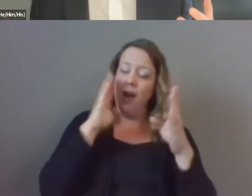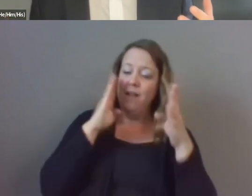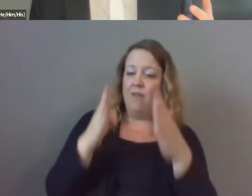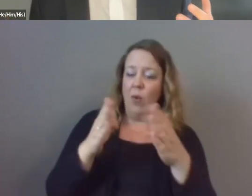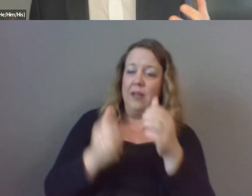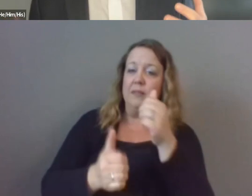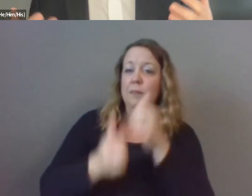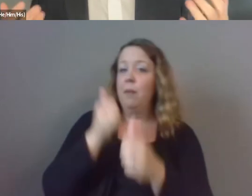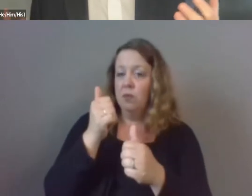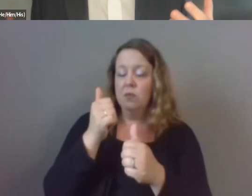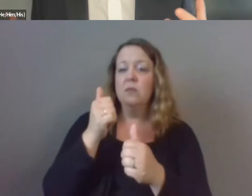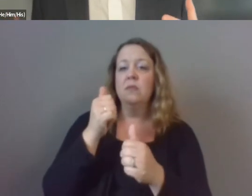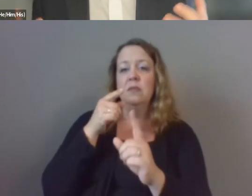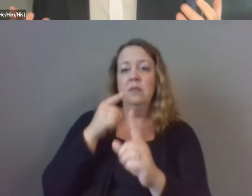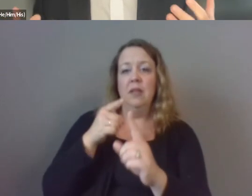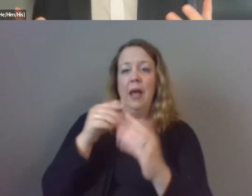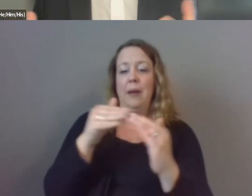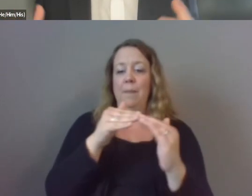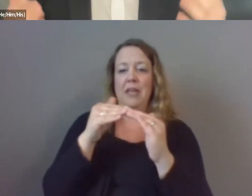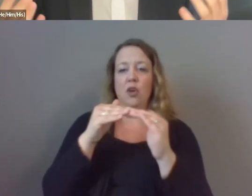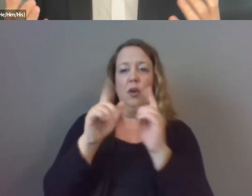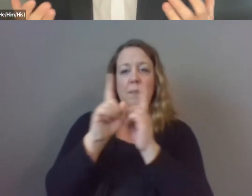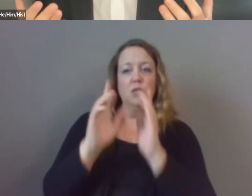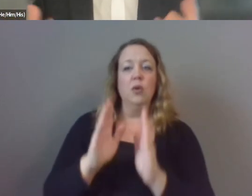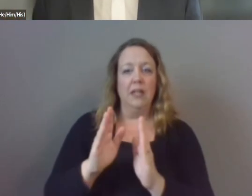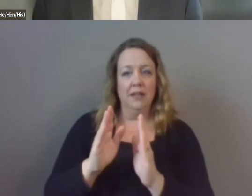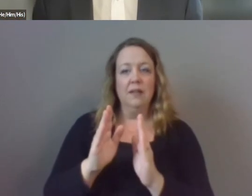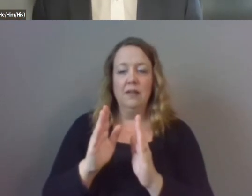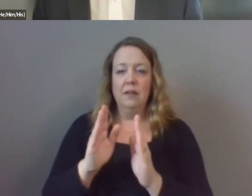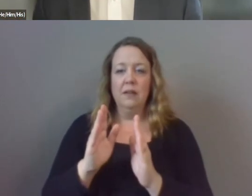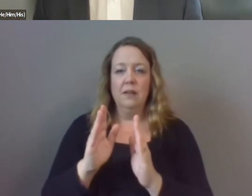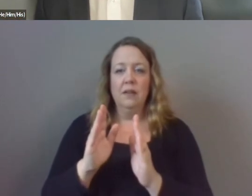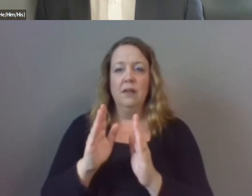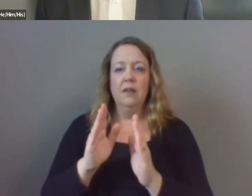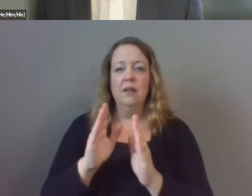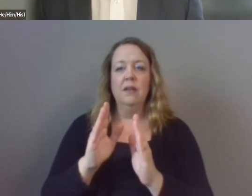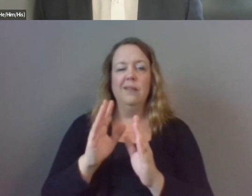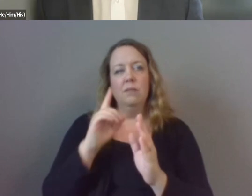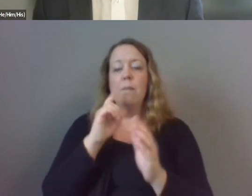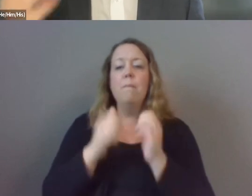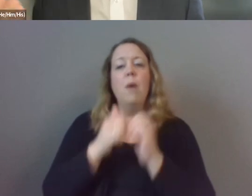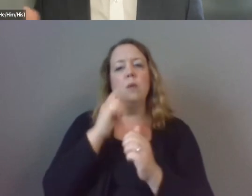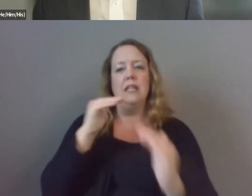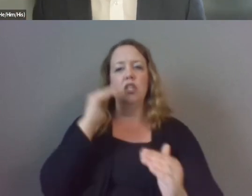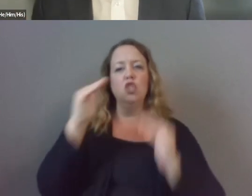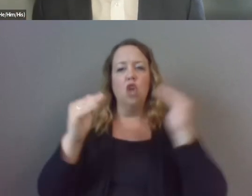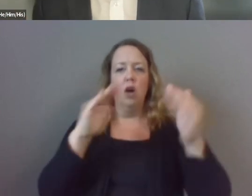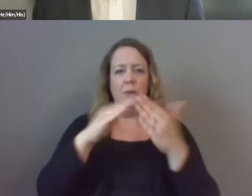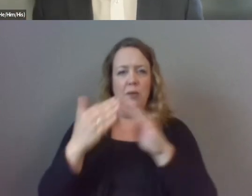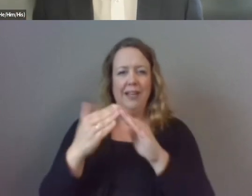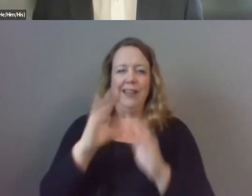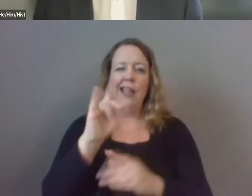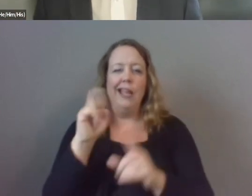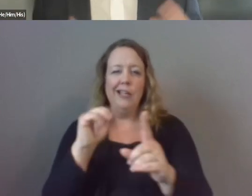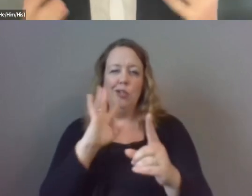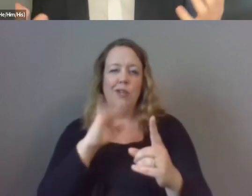the on the peer mentoring space you know largely within an adult community um kaden you talked a little bit about one of